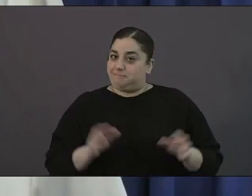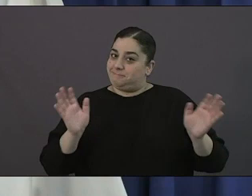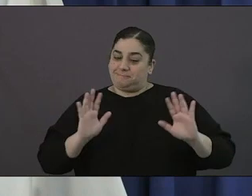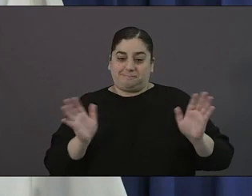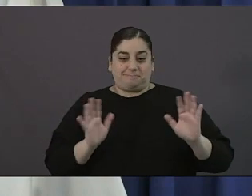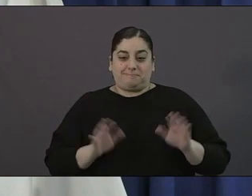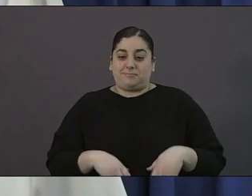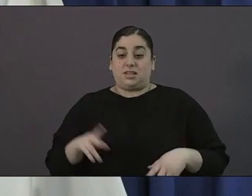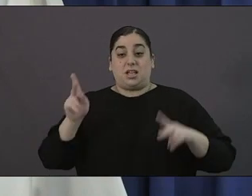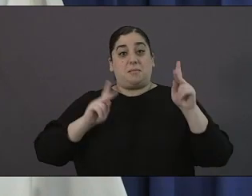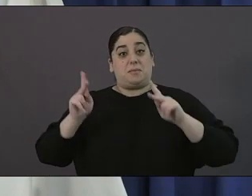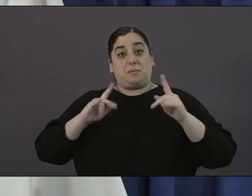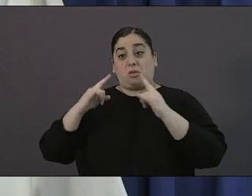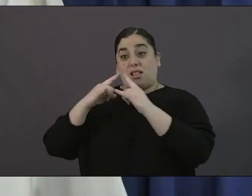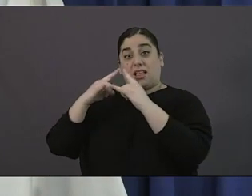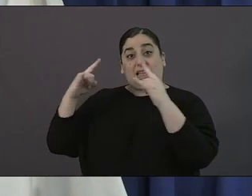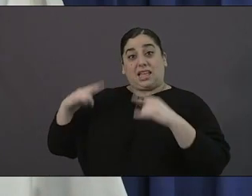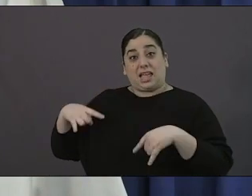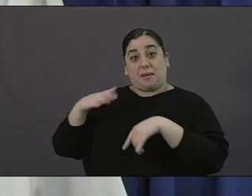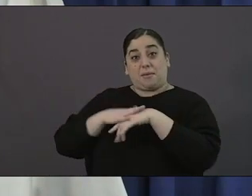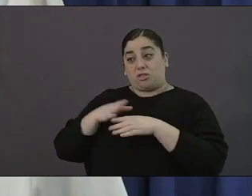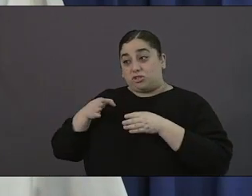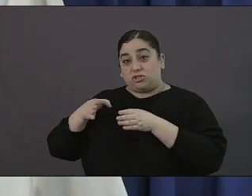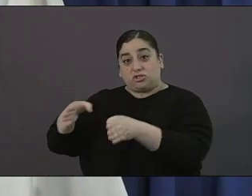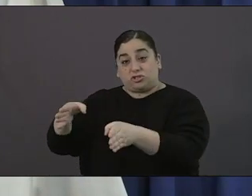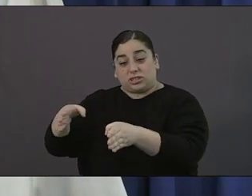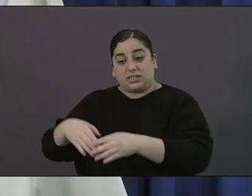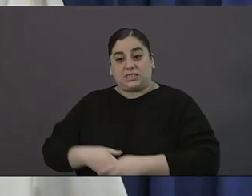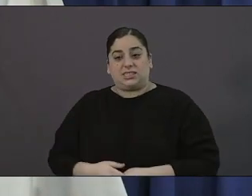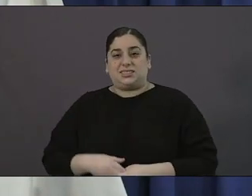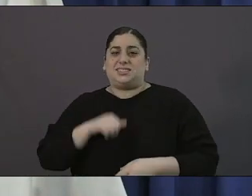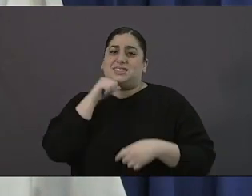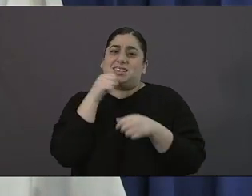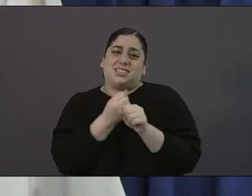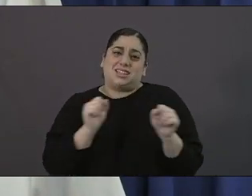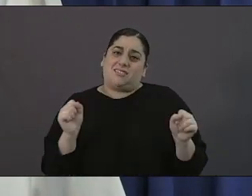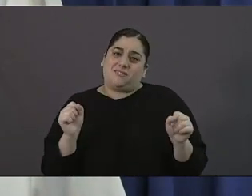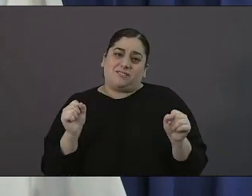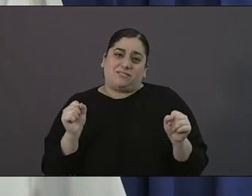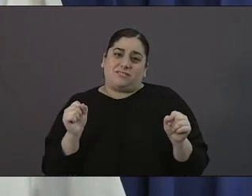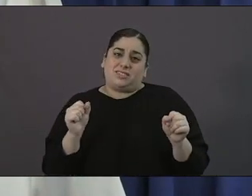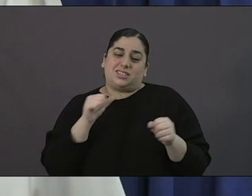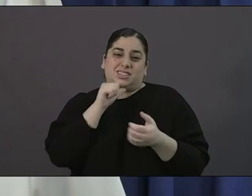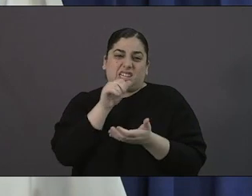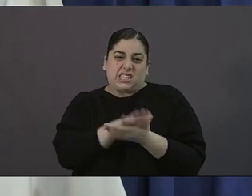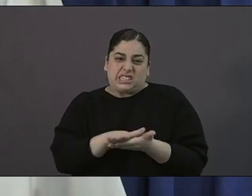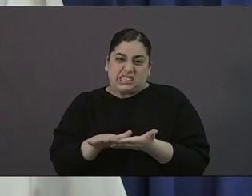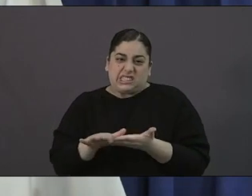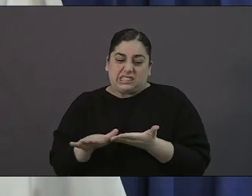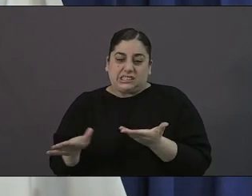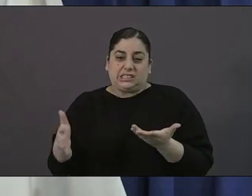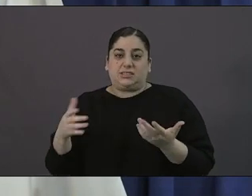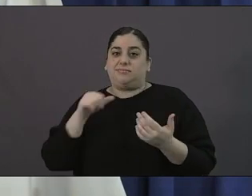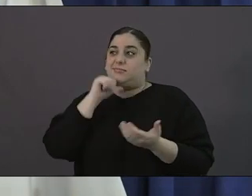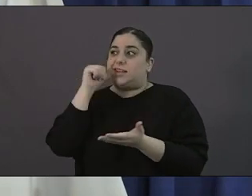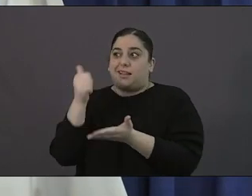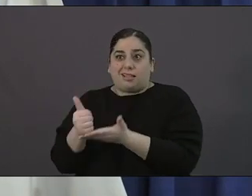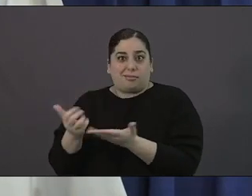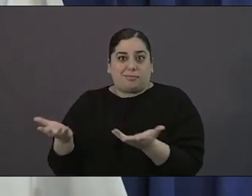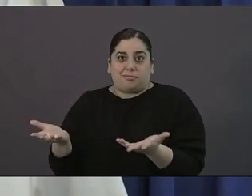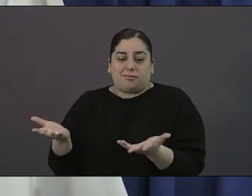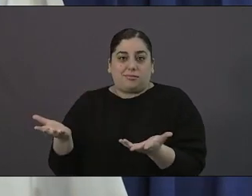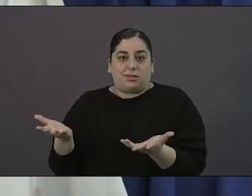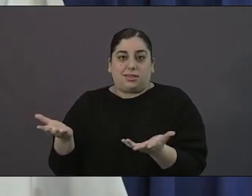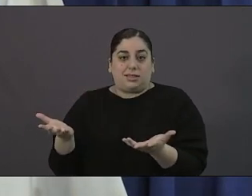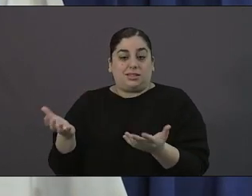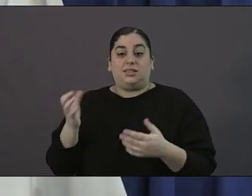unsanitary environment we've seen what happens in san diego if we allow that that's why we want to make sure that we're doing everything we